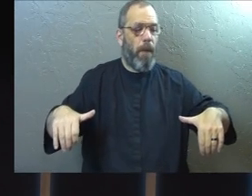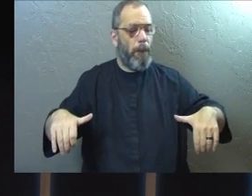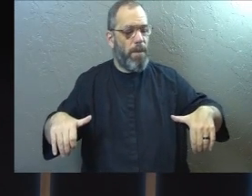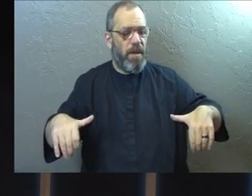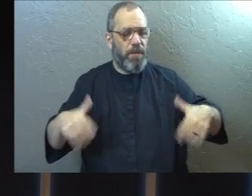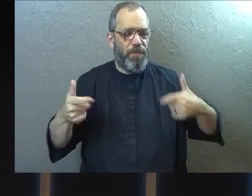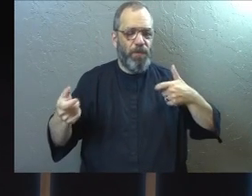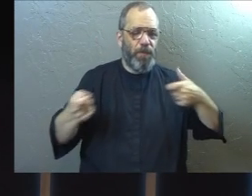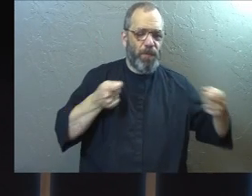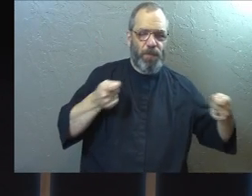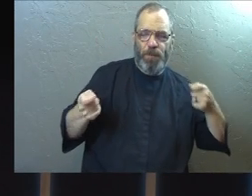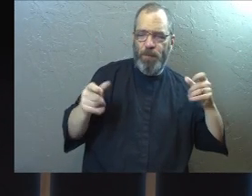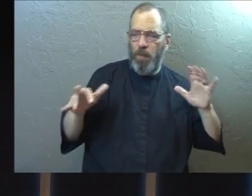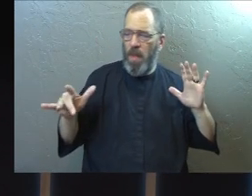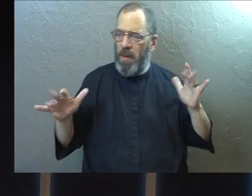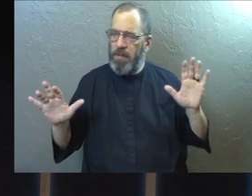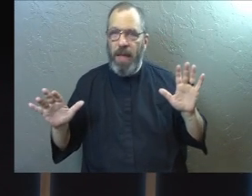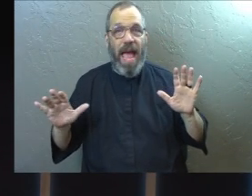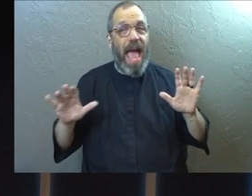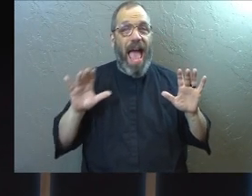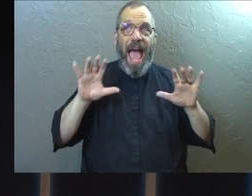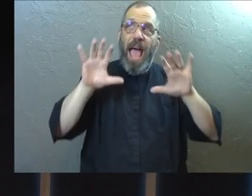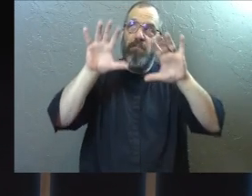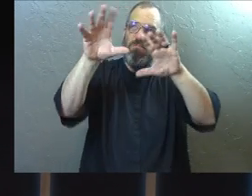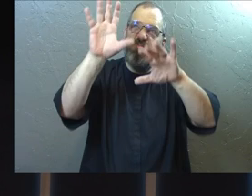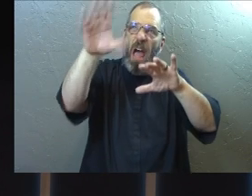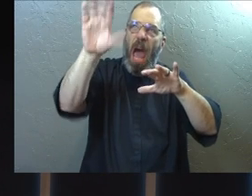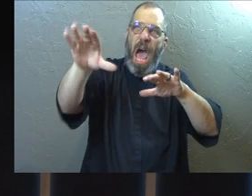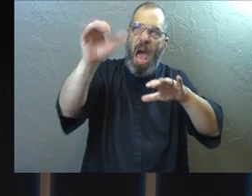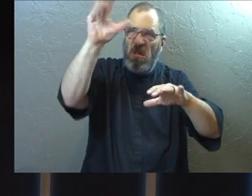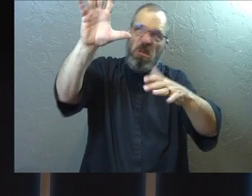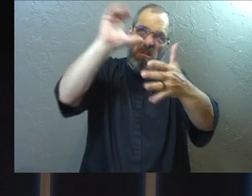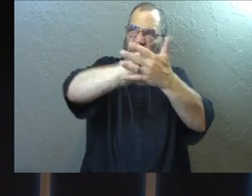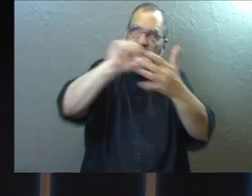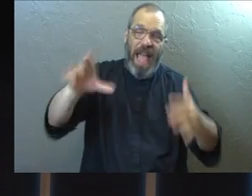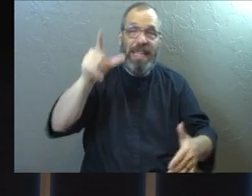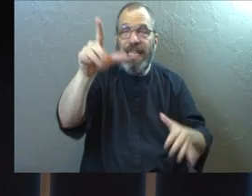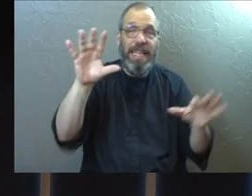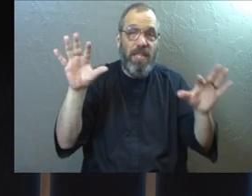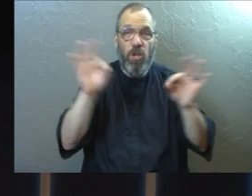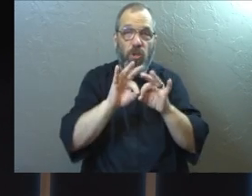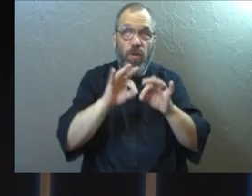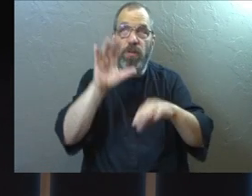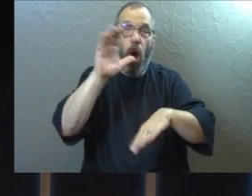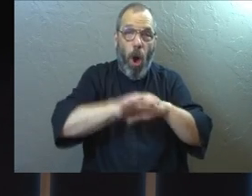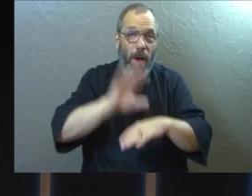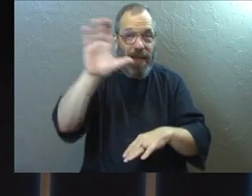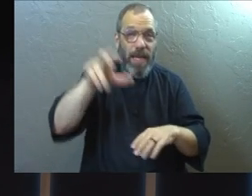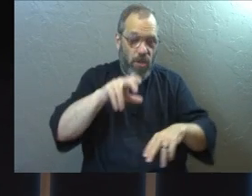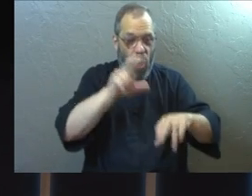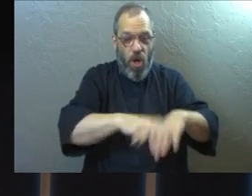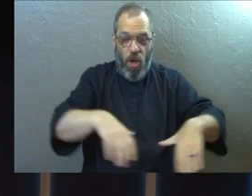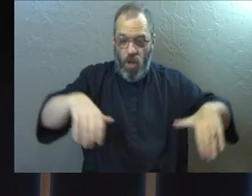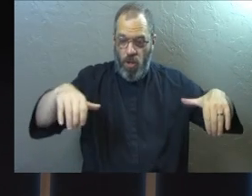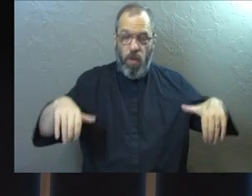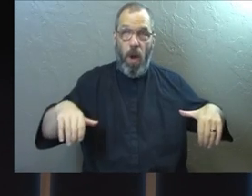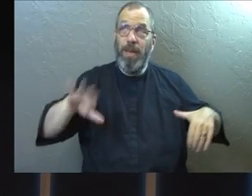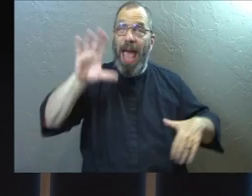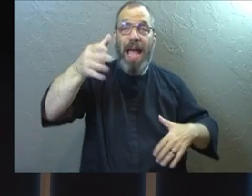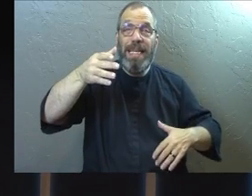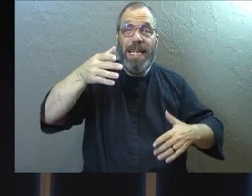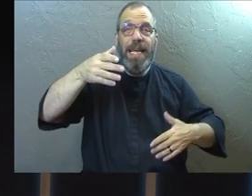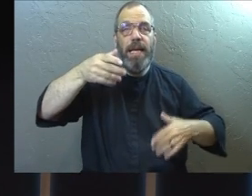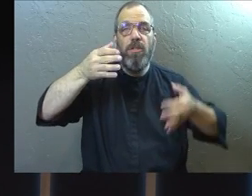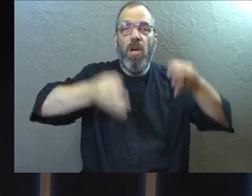he is in control. And no one will take him off the throne. And he deserves to be on his throne. And his